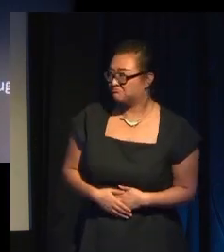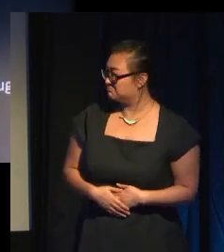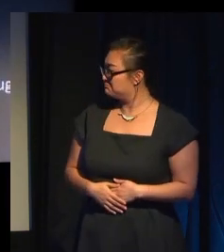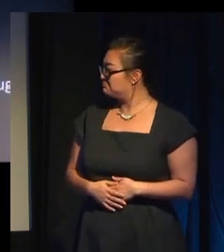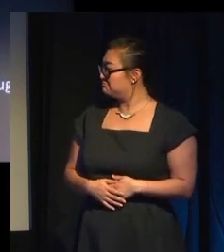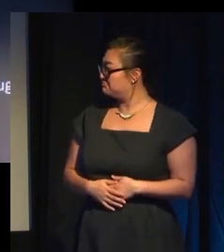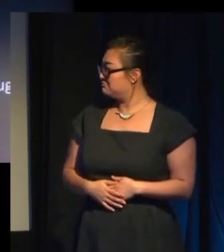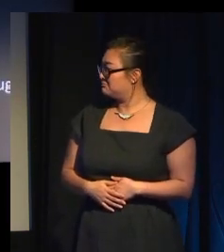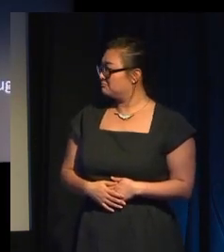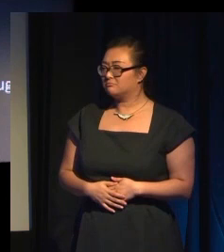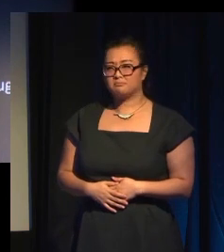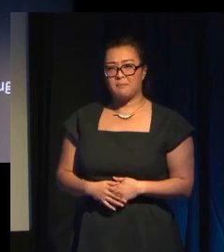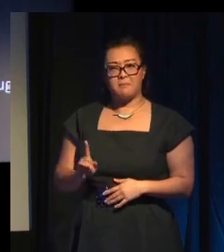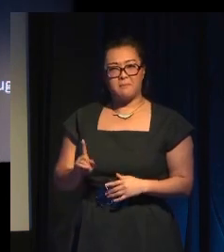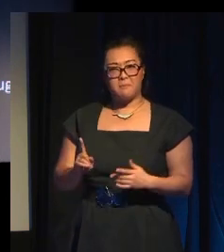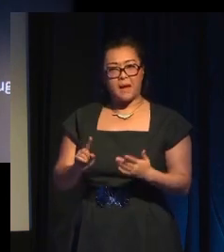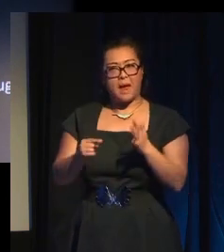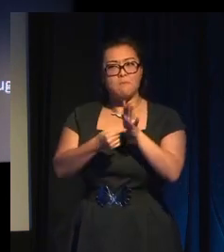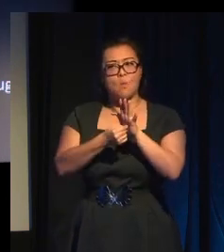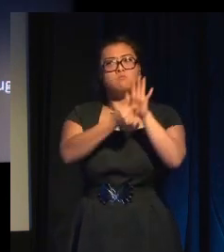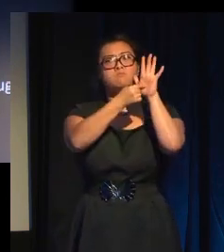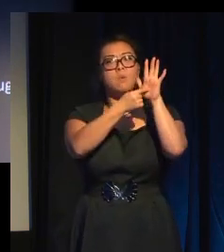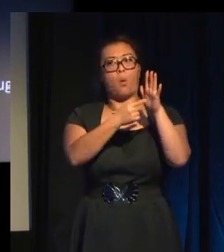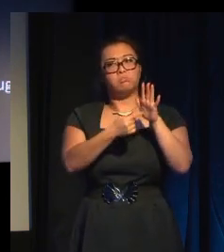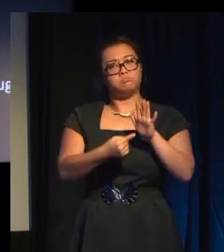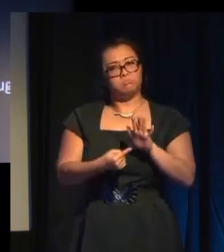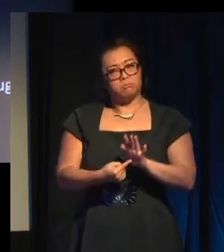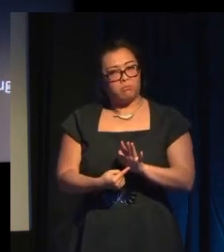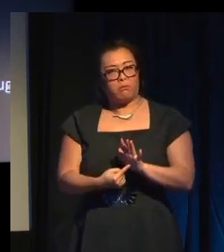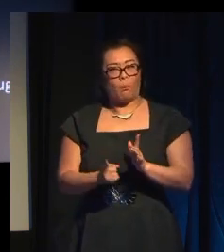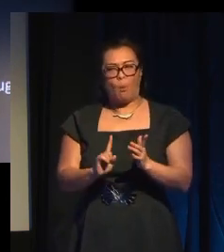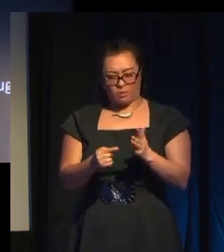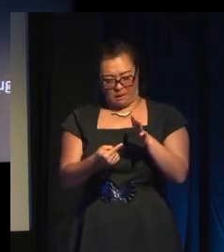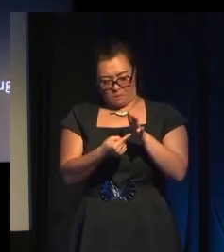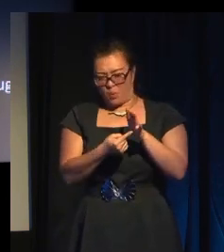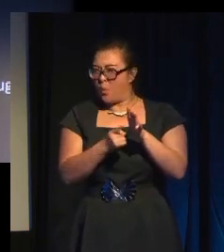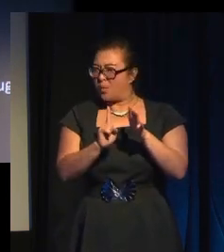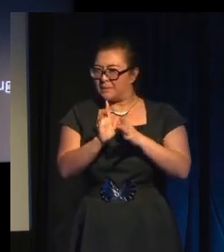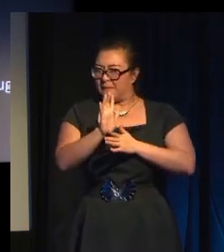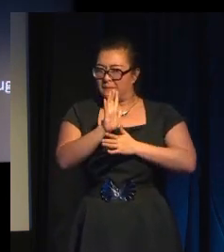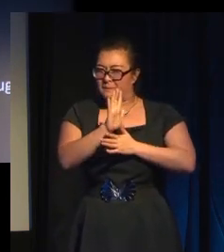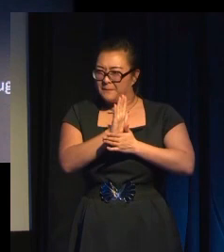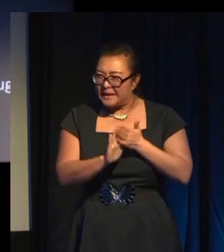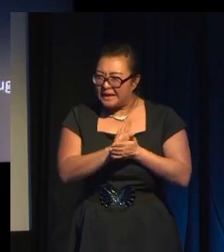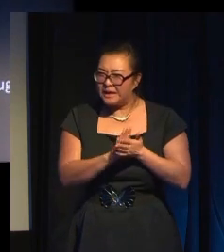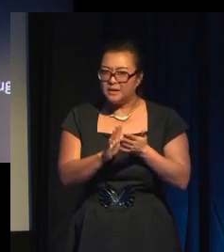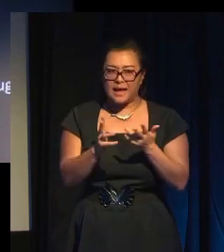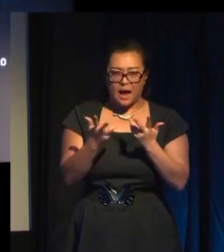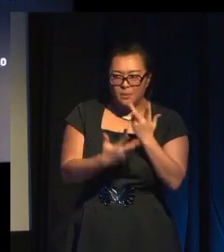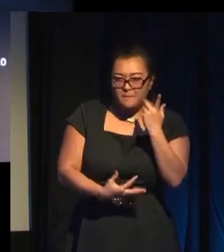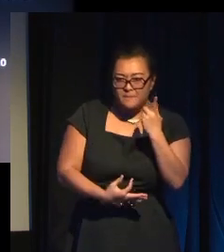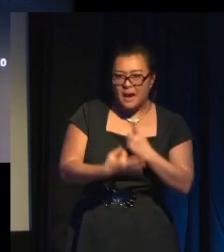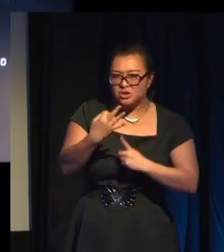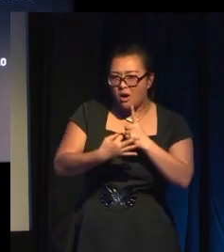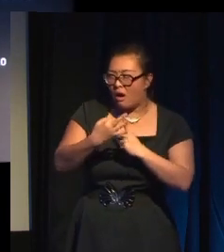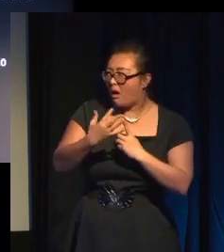But how important? Like, what does importance even mean, right? And how should we measure it? And this is how we should measure it.